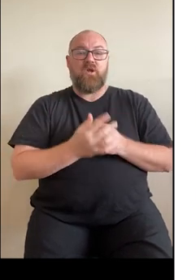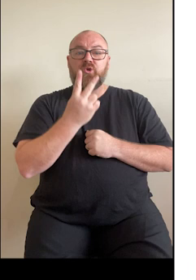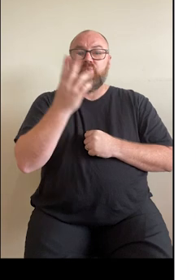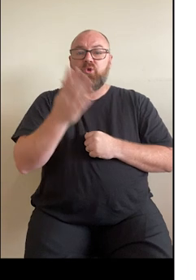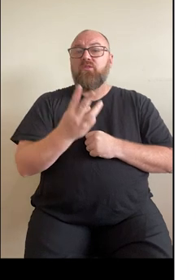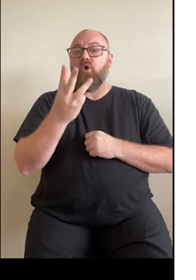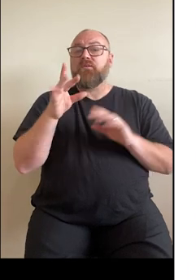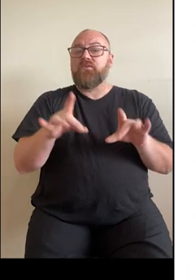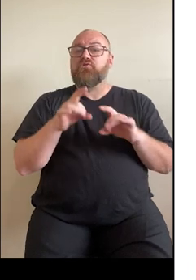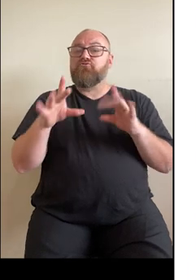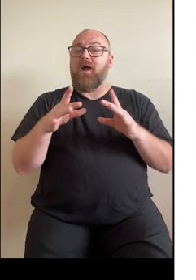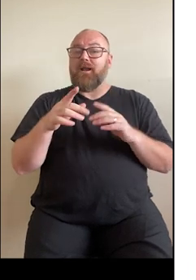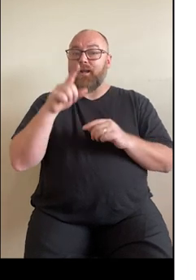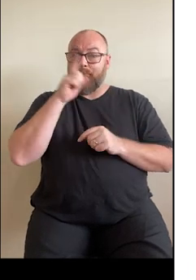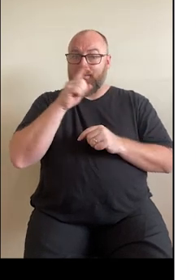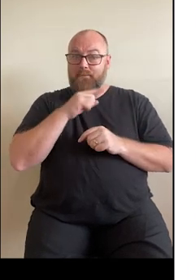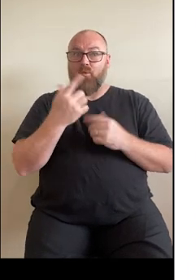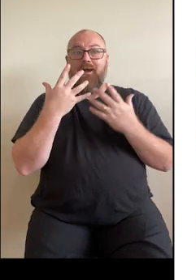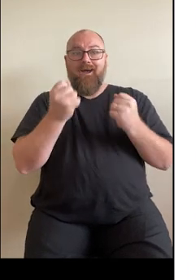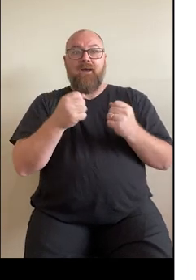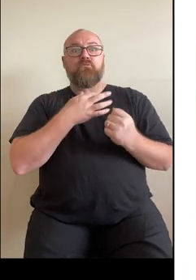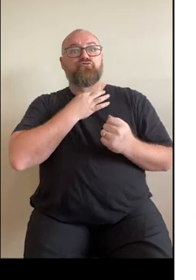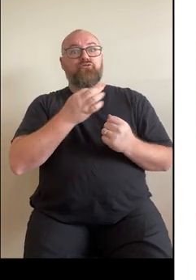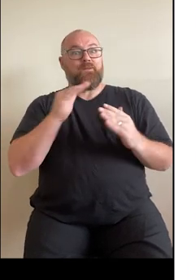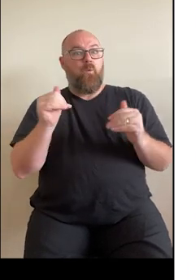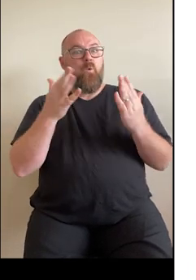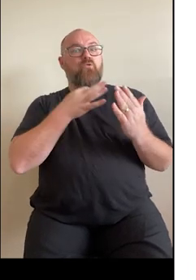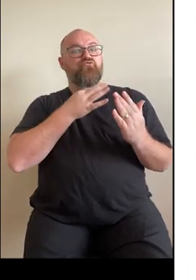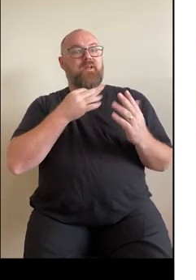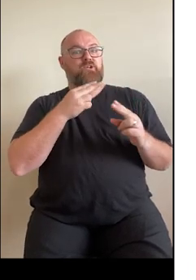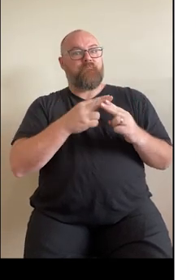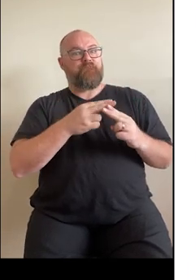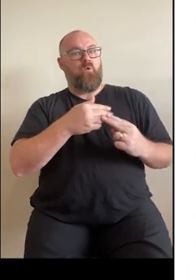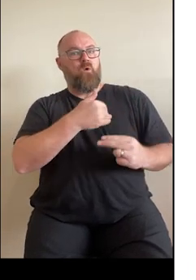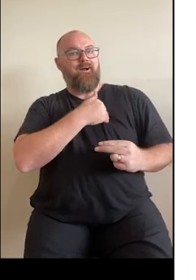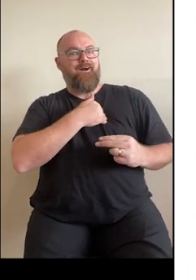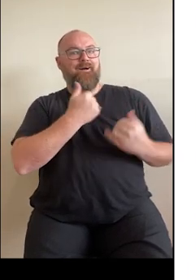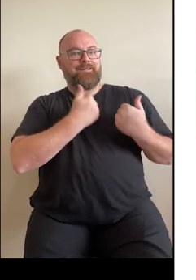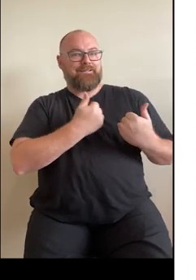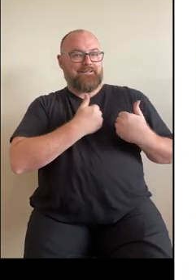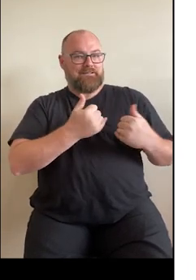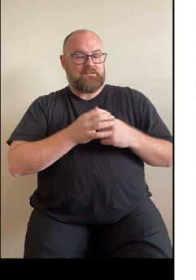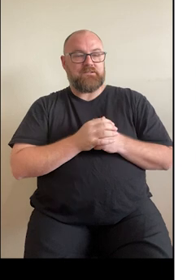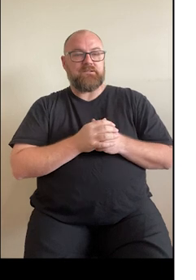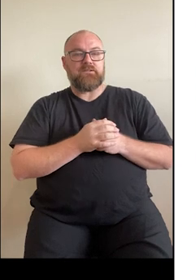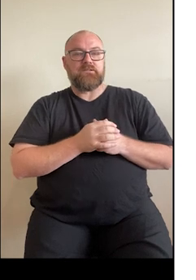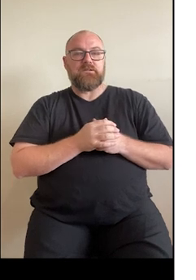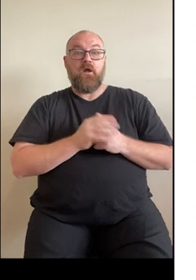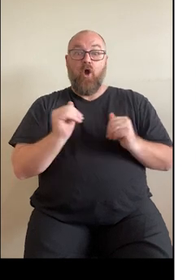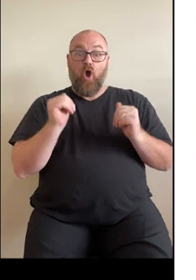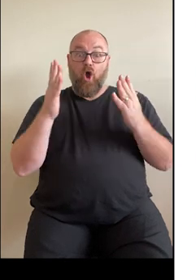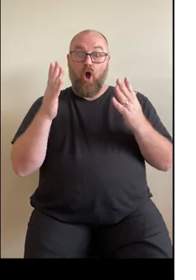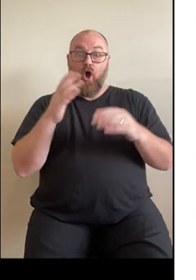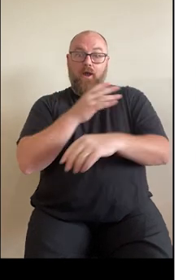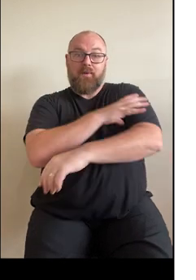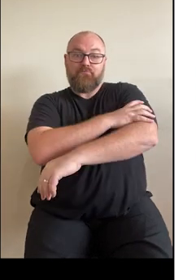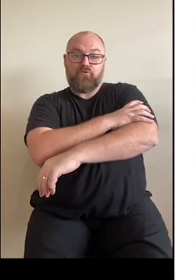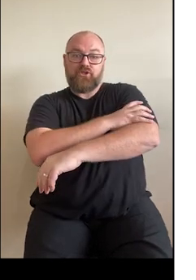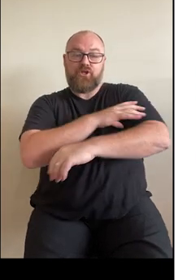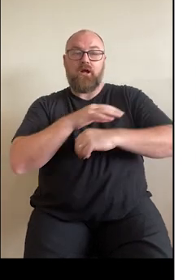are living with at least three risk factors for cardiovascular disease or heart disease such as elevated blood pressure,